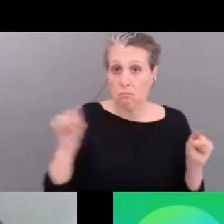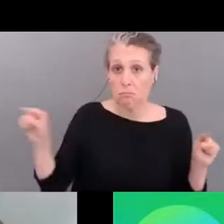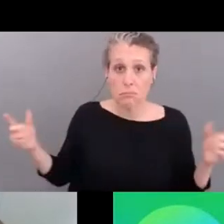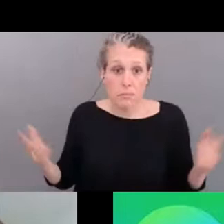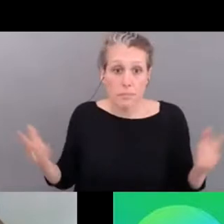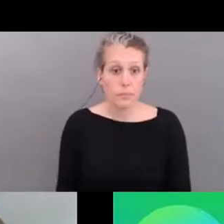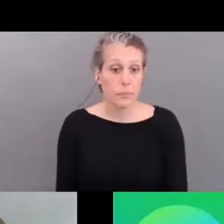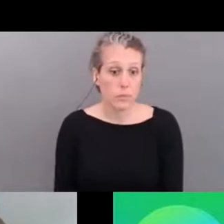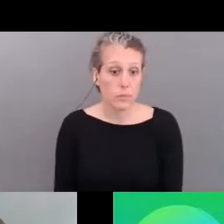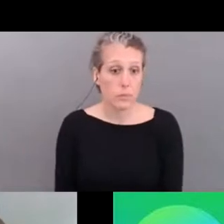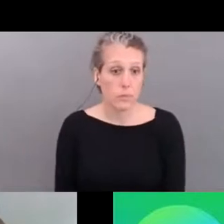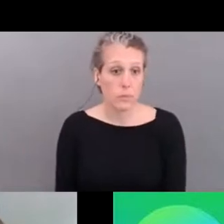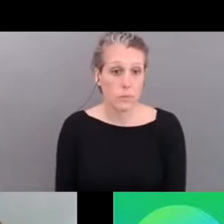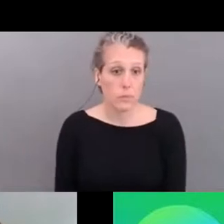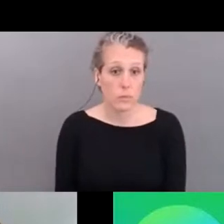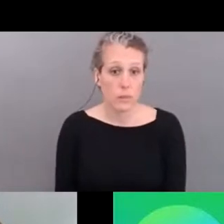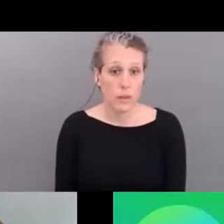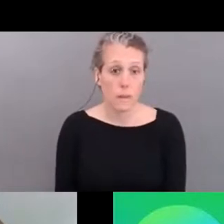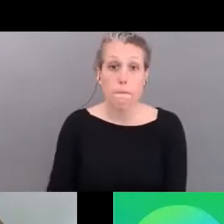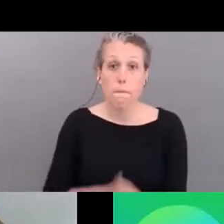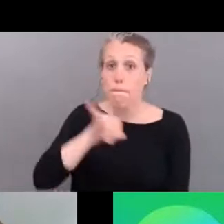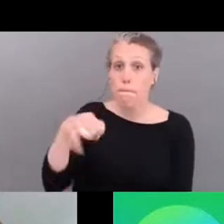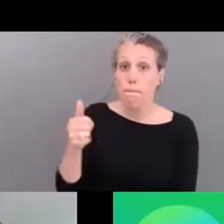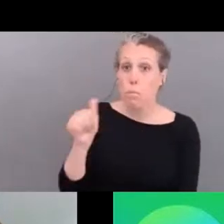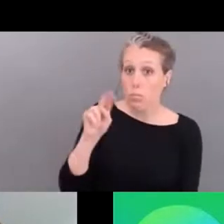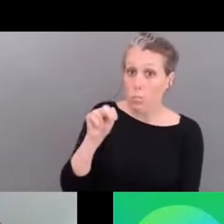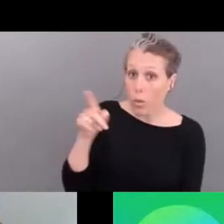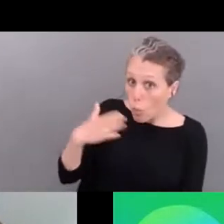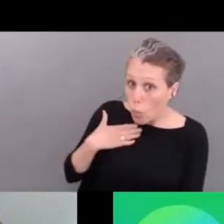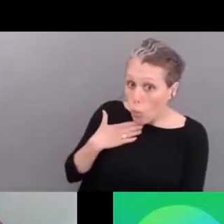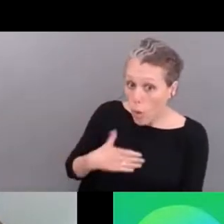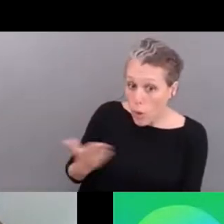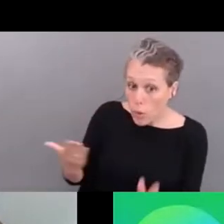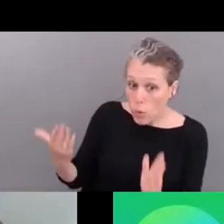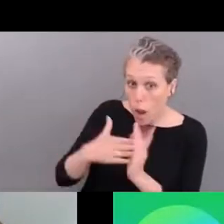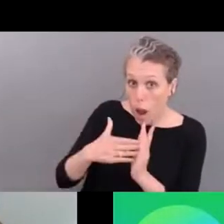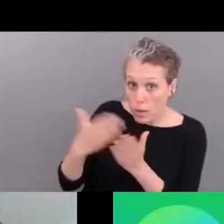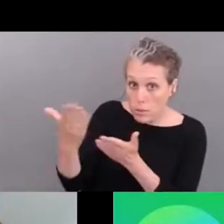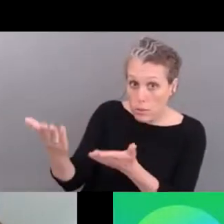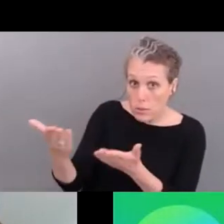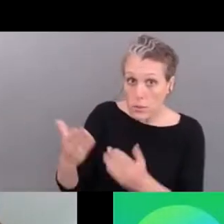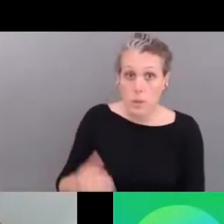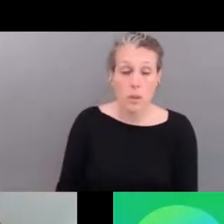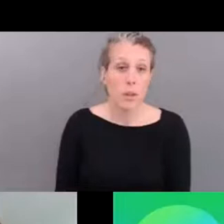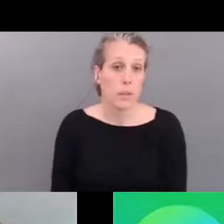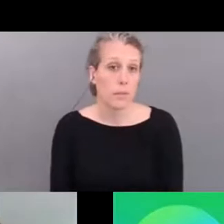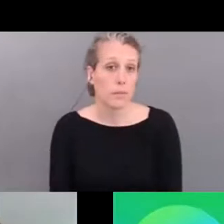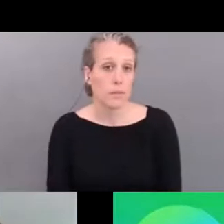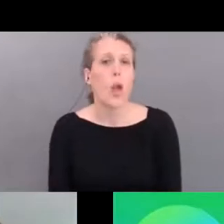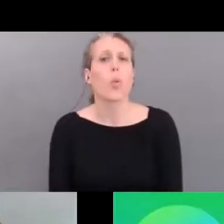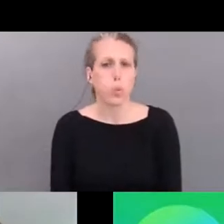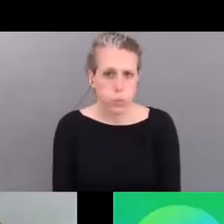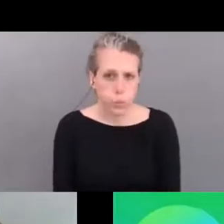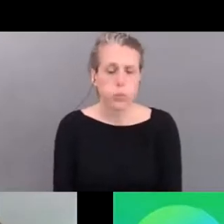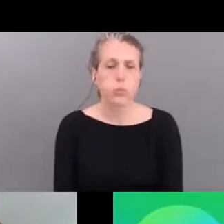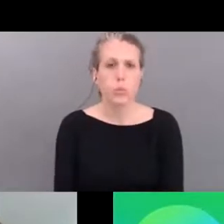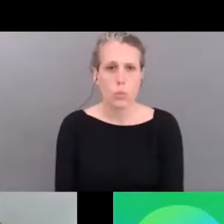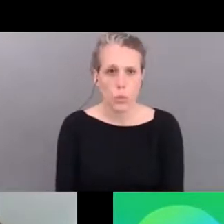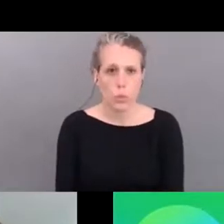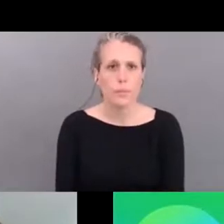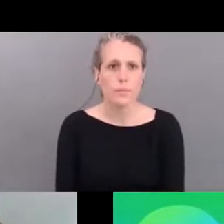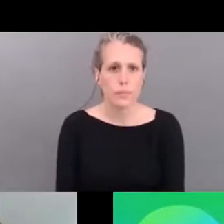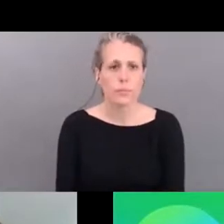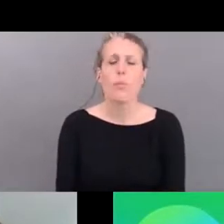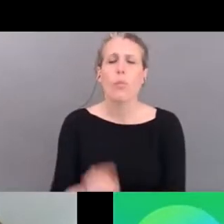jan if you want to to add something on this initiative um yes i think it goes back to the question that has been asked